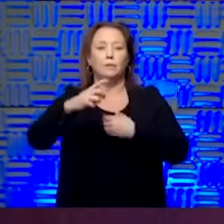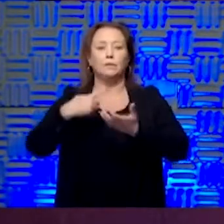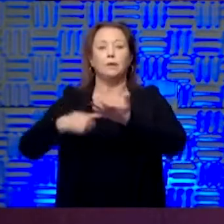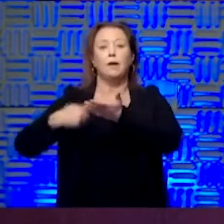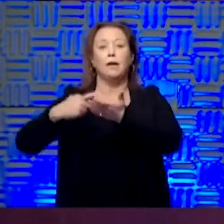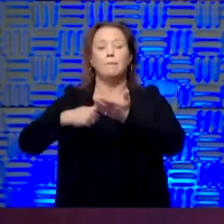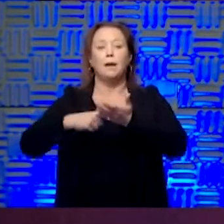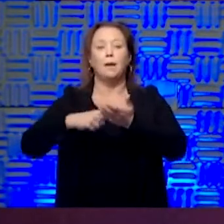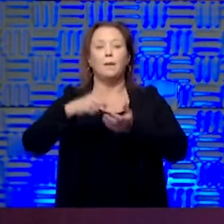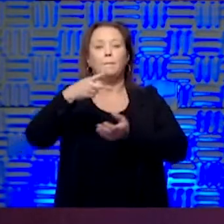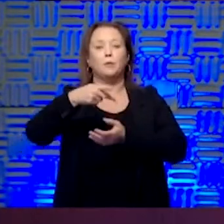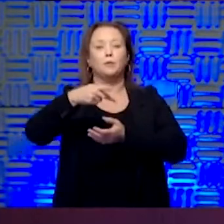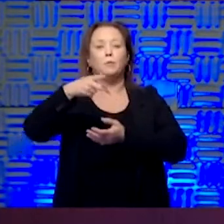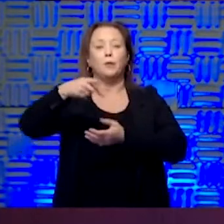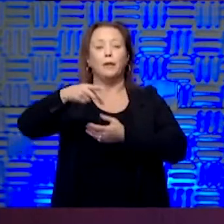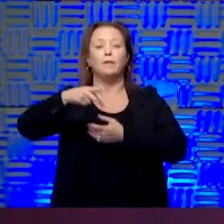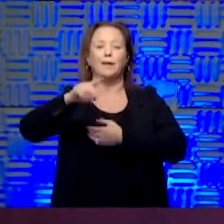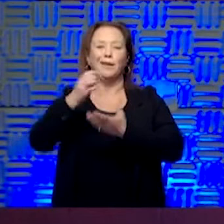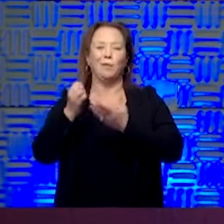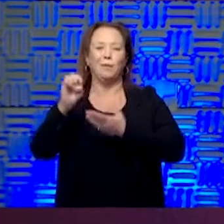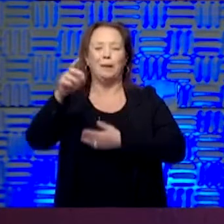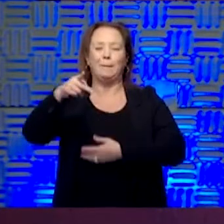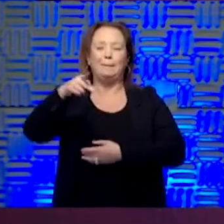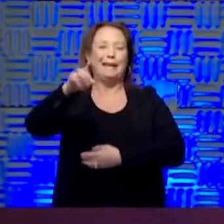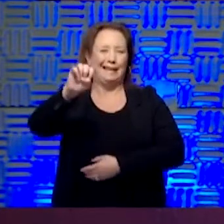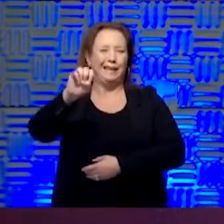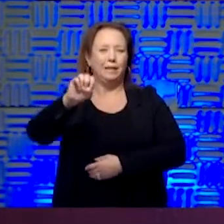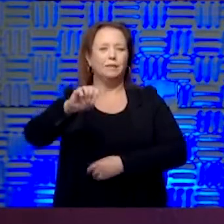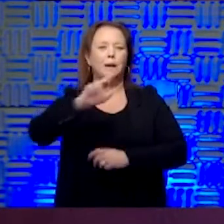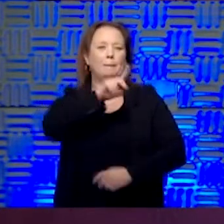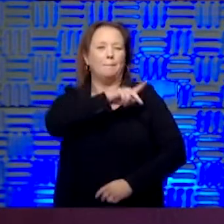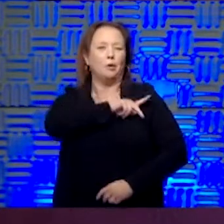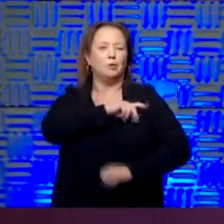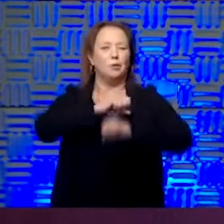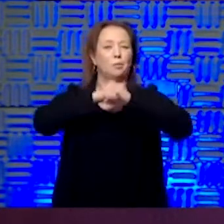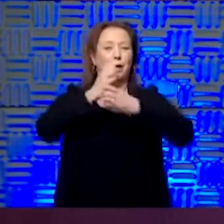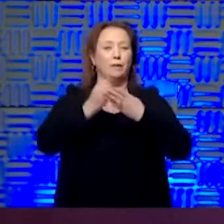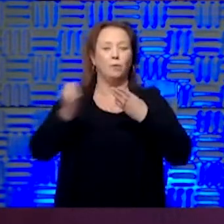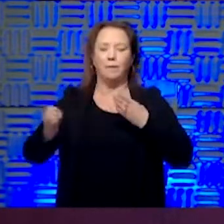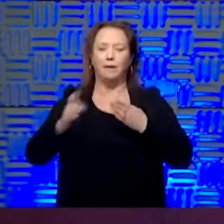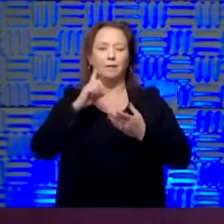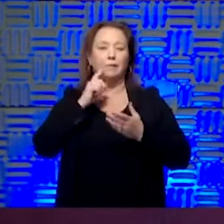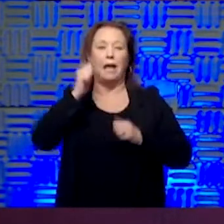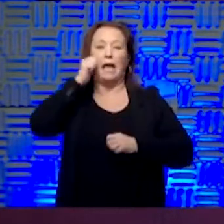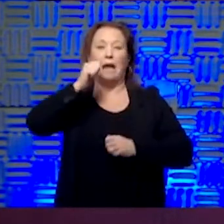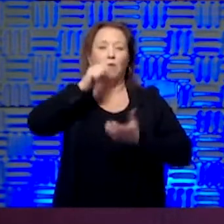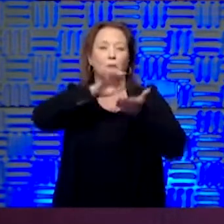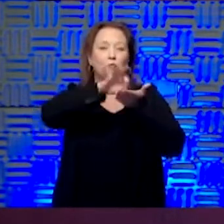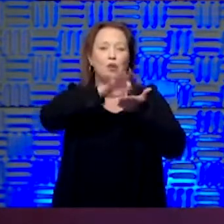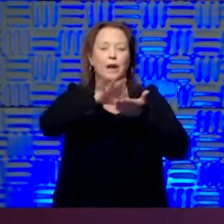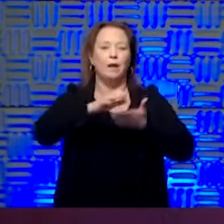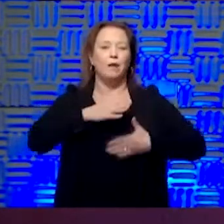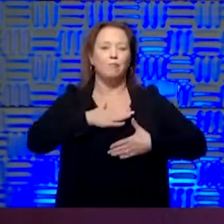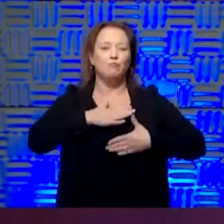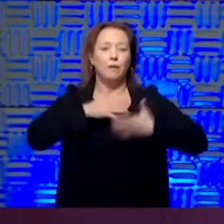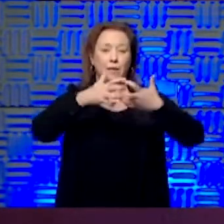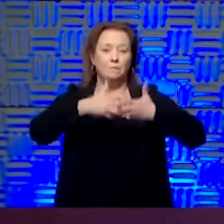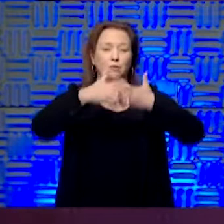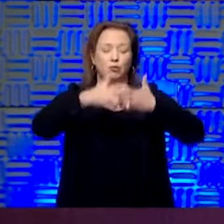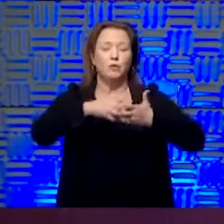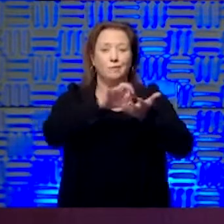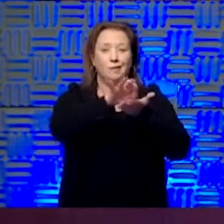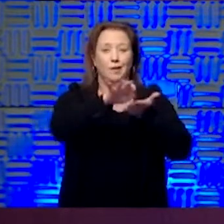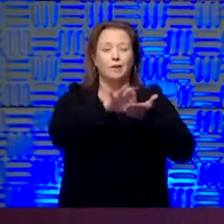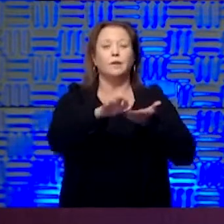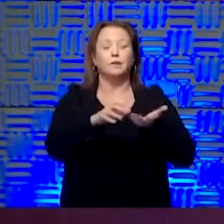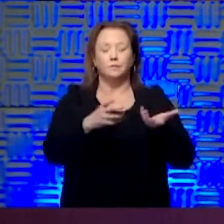personal protective equipment, ventilators, to the question earlier, we do an inventory every day of all the ventilators that we have across our health system,